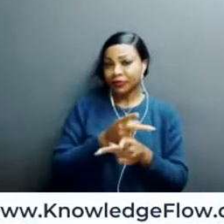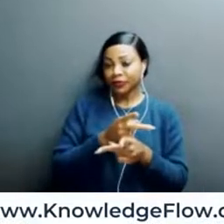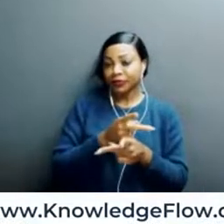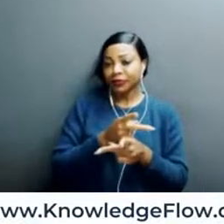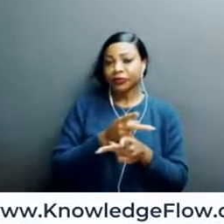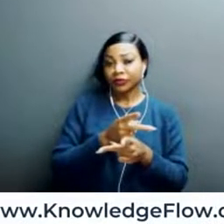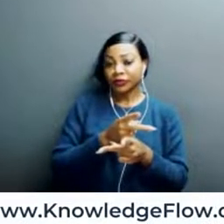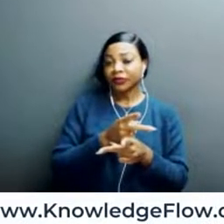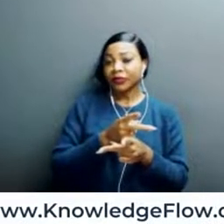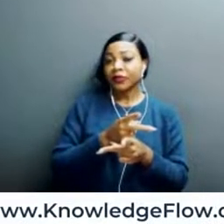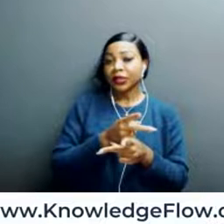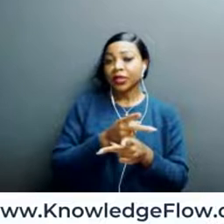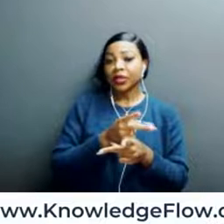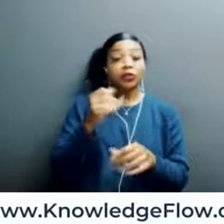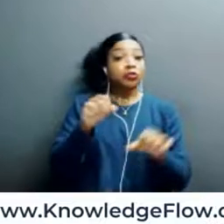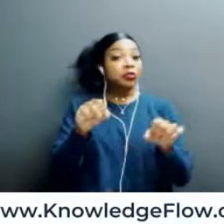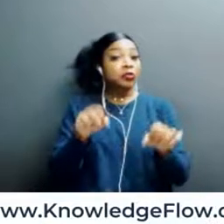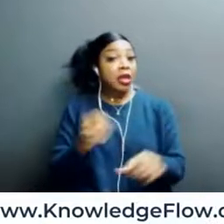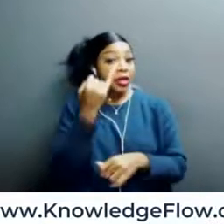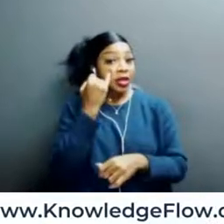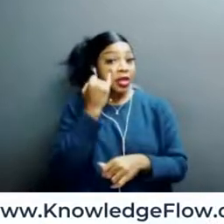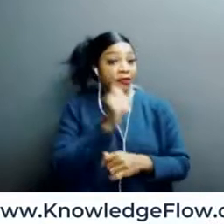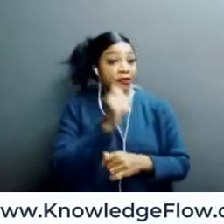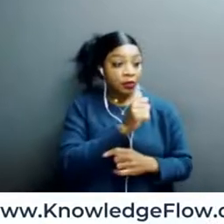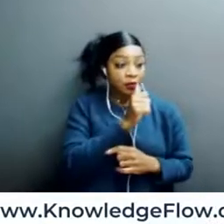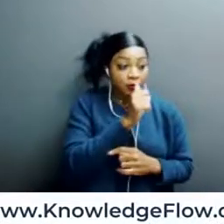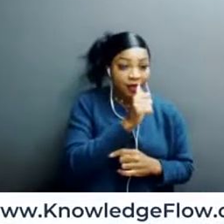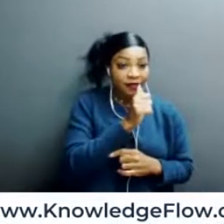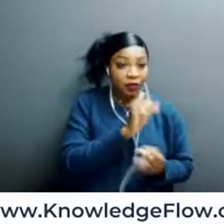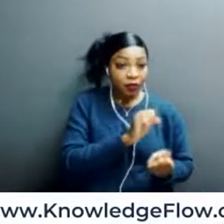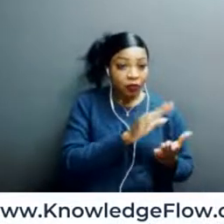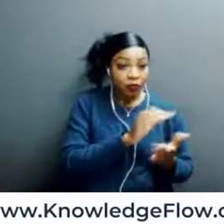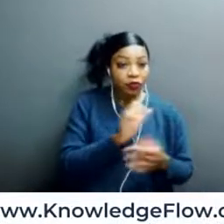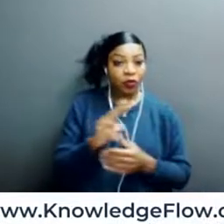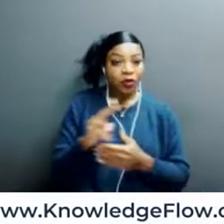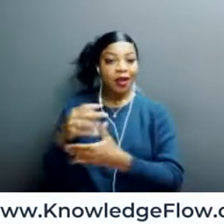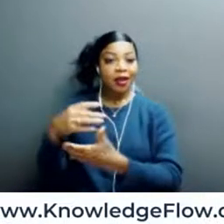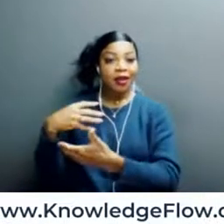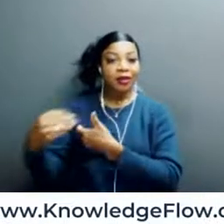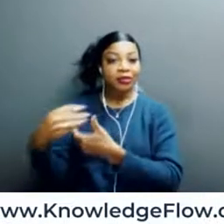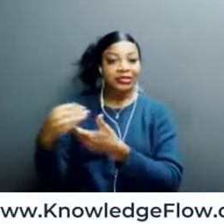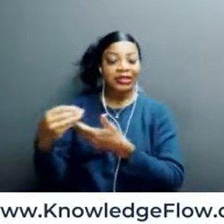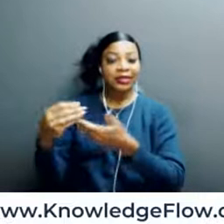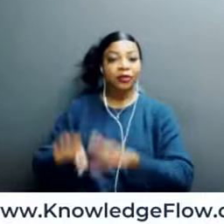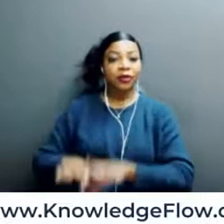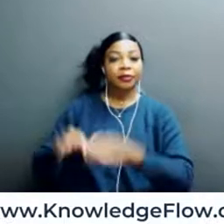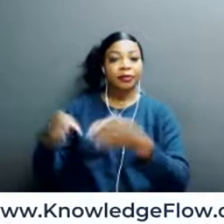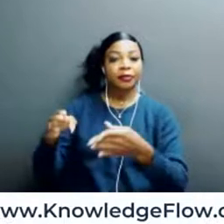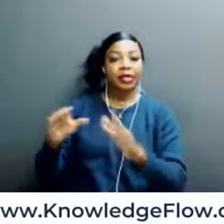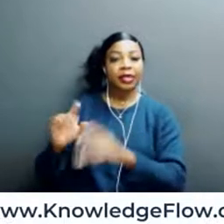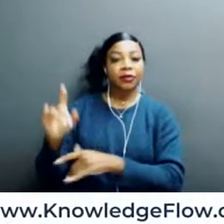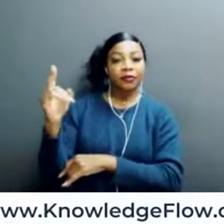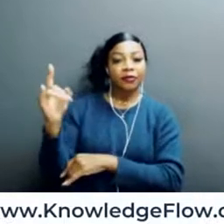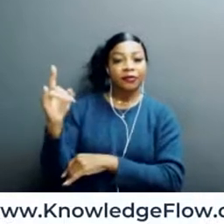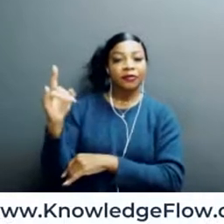that I mean whether you're accessing it in a private way or in a public Wi-Fi and just to be really cognizant of